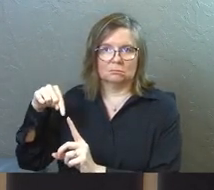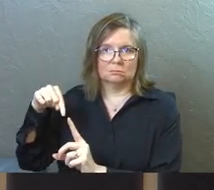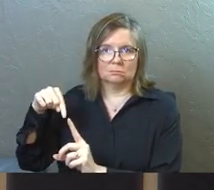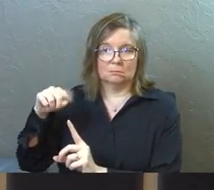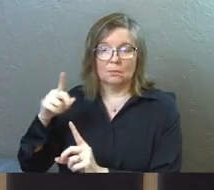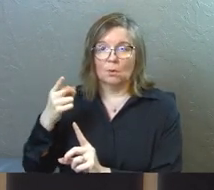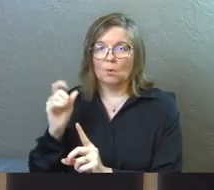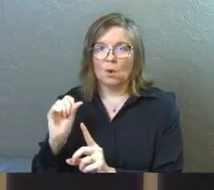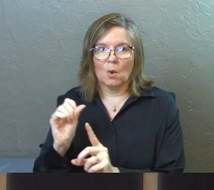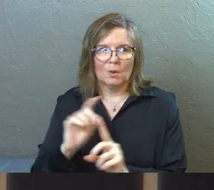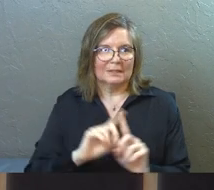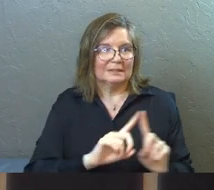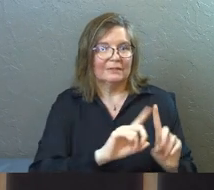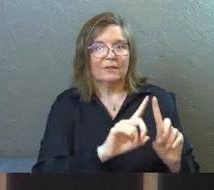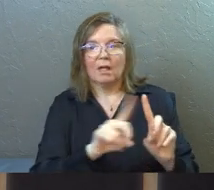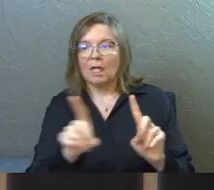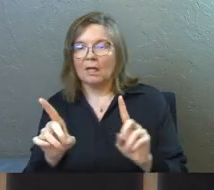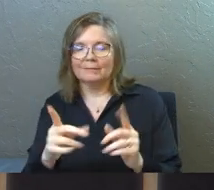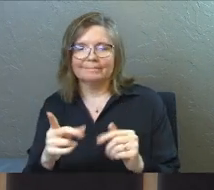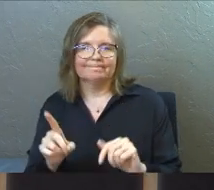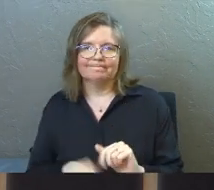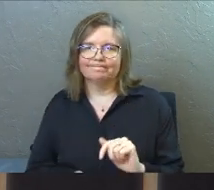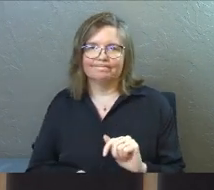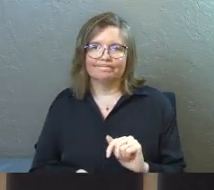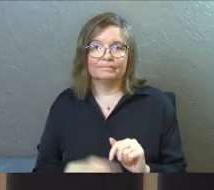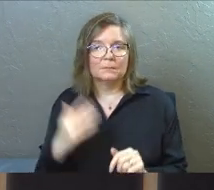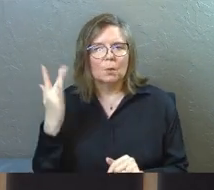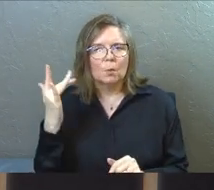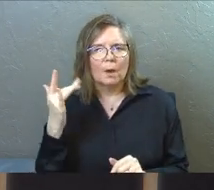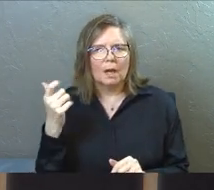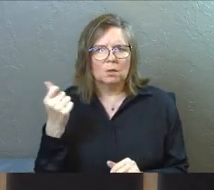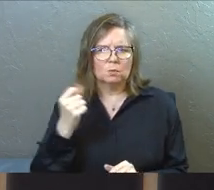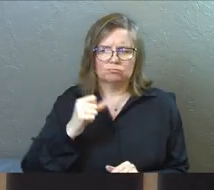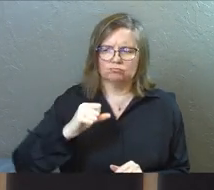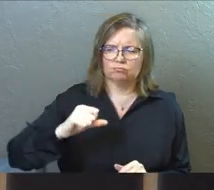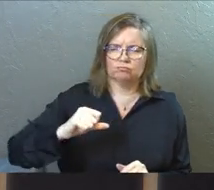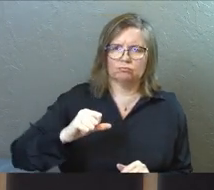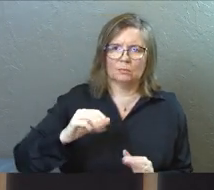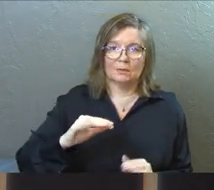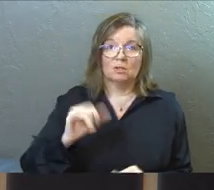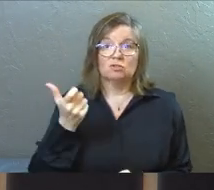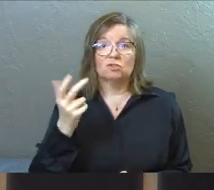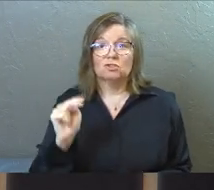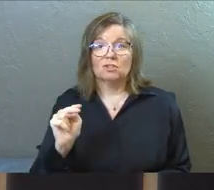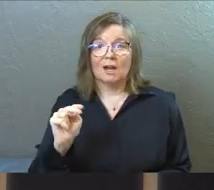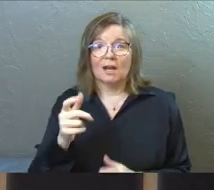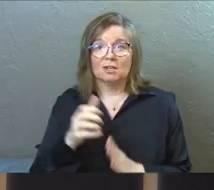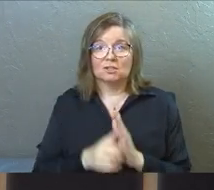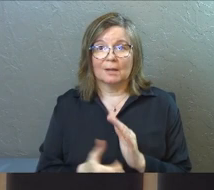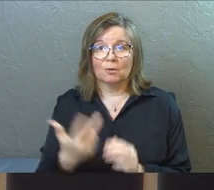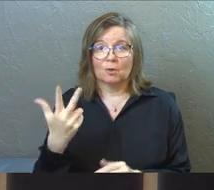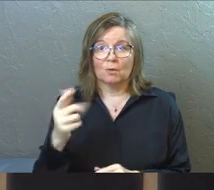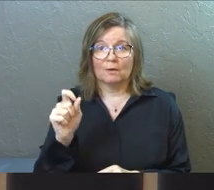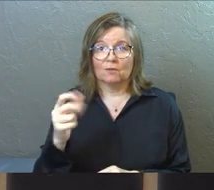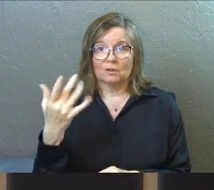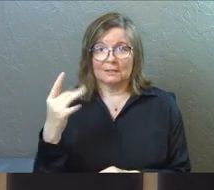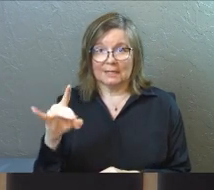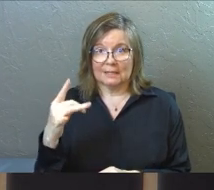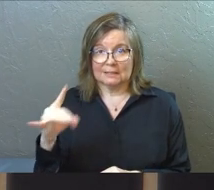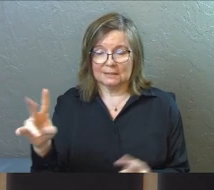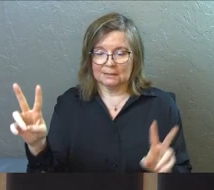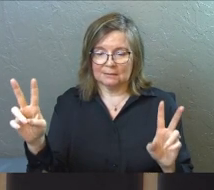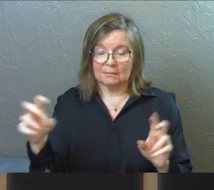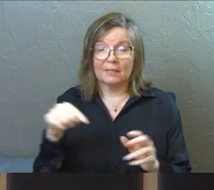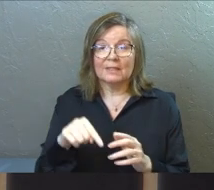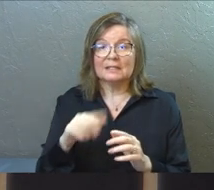There's no wiggling out of it. And why do we reject his way? Here comes John 3, verse 18. Now this